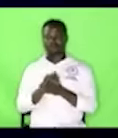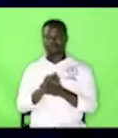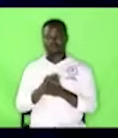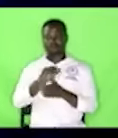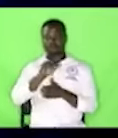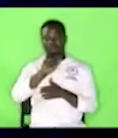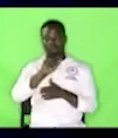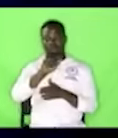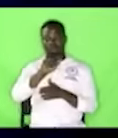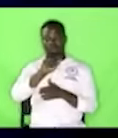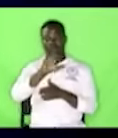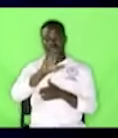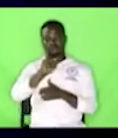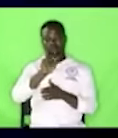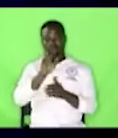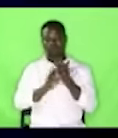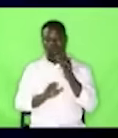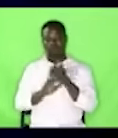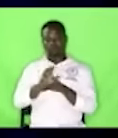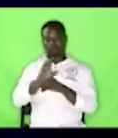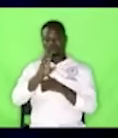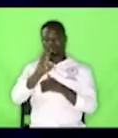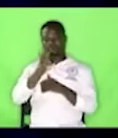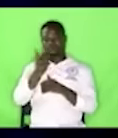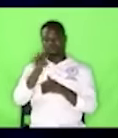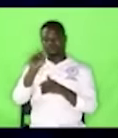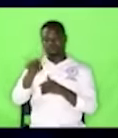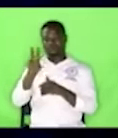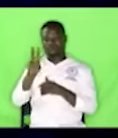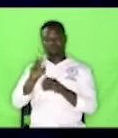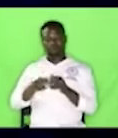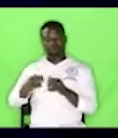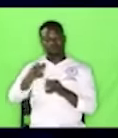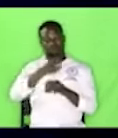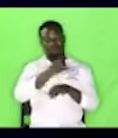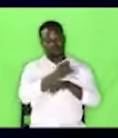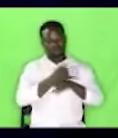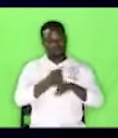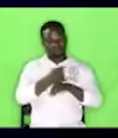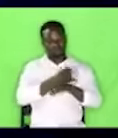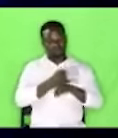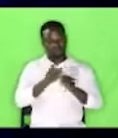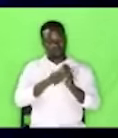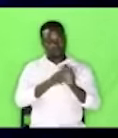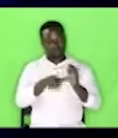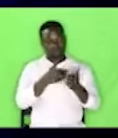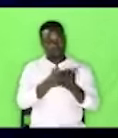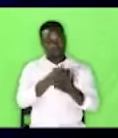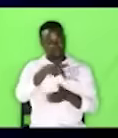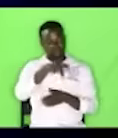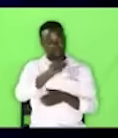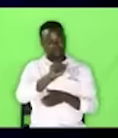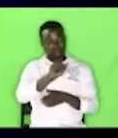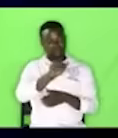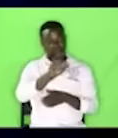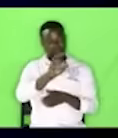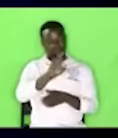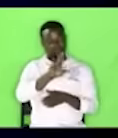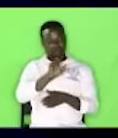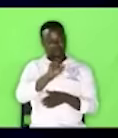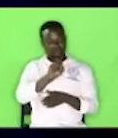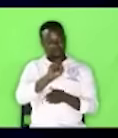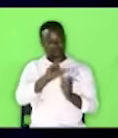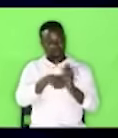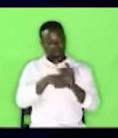13 verses they traveled throughout the whole island until they came to Paphos there they